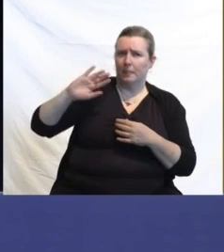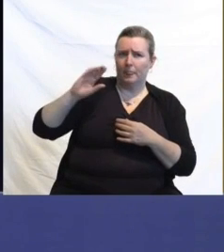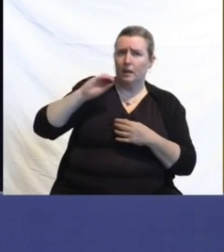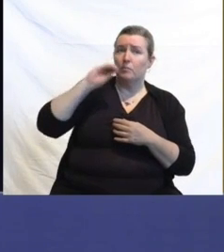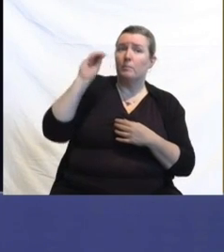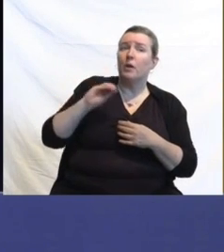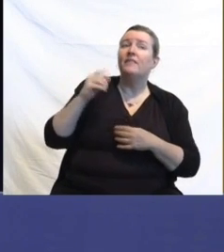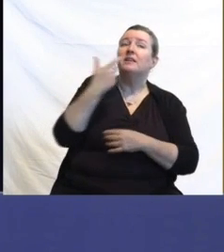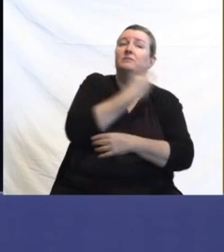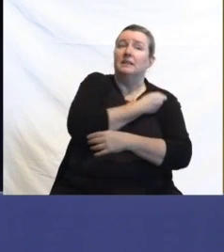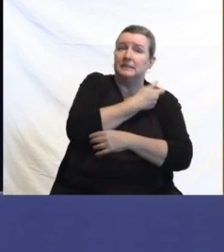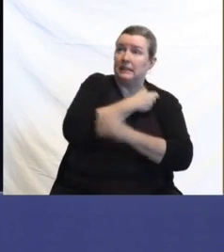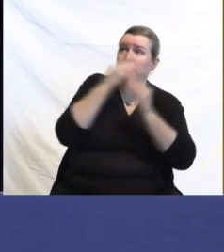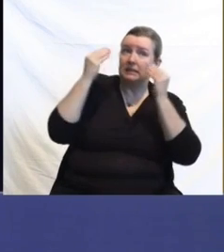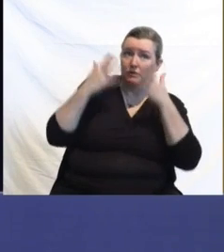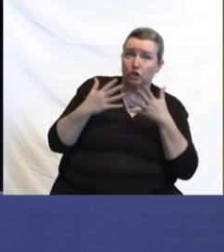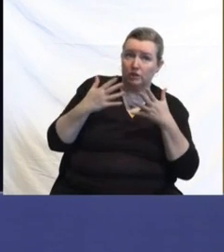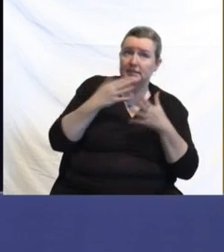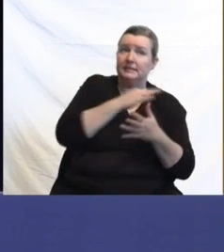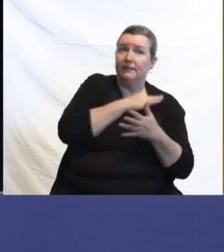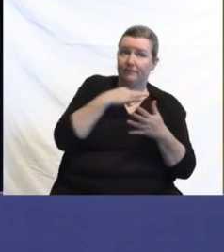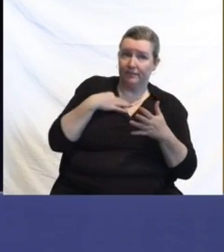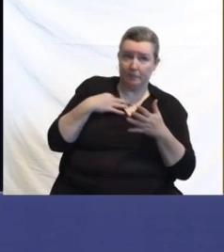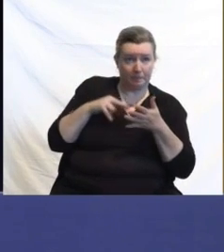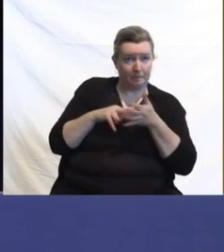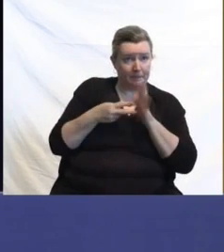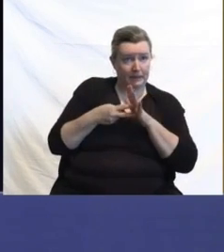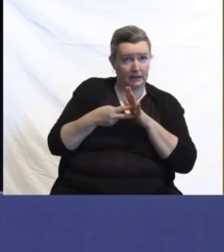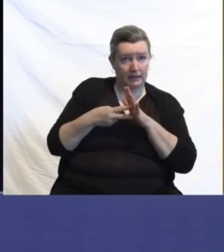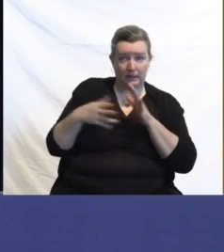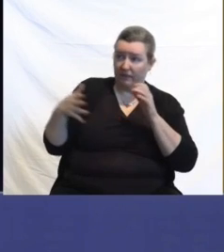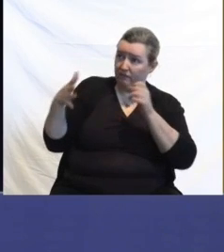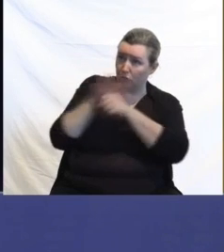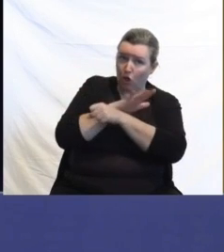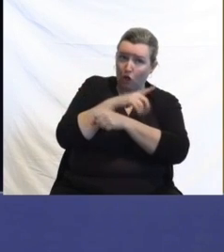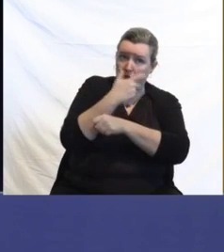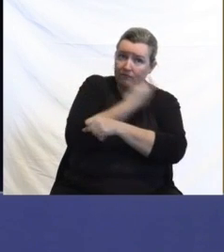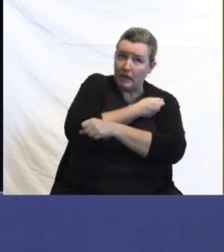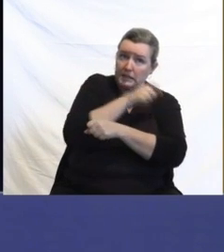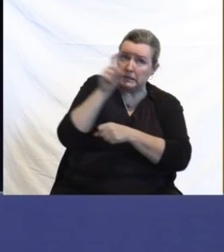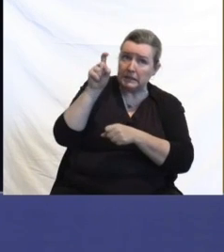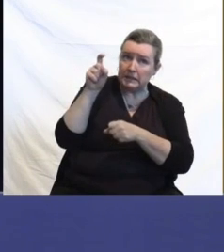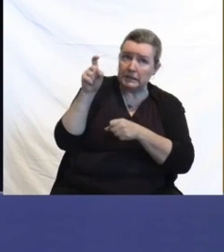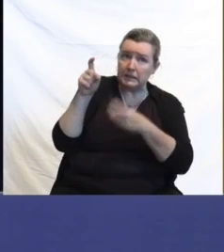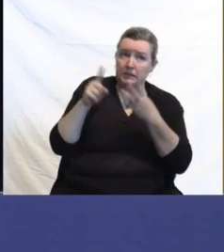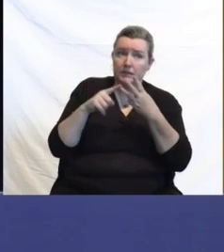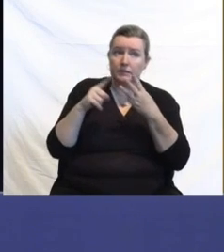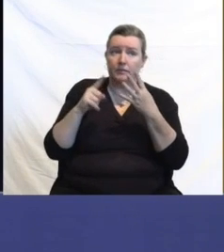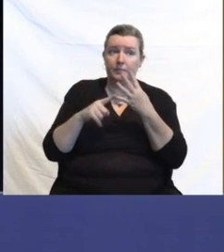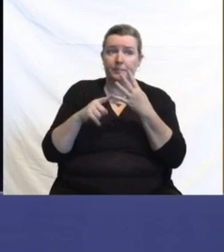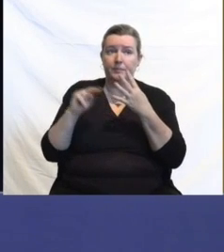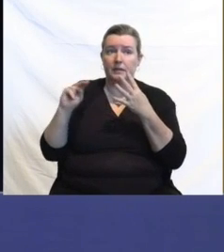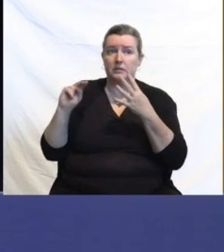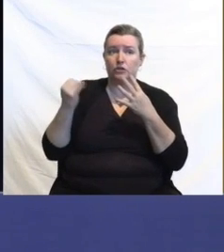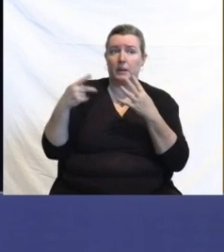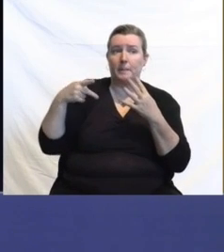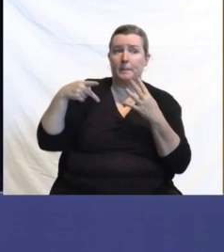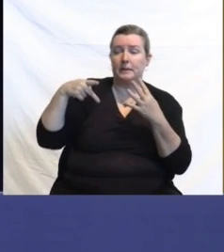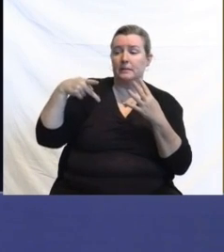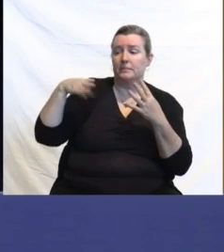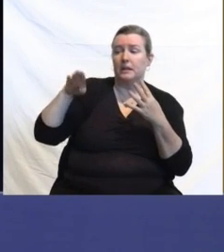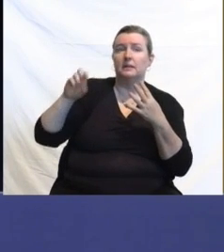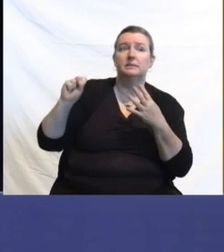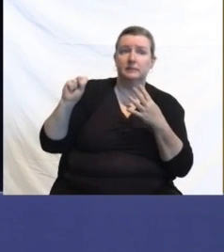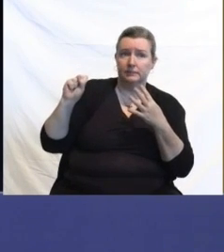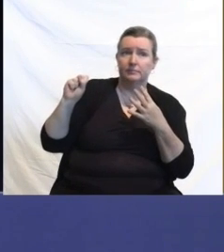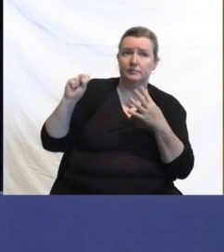and staff on the dashboard, does that mean fully vaccinated? And from NJPBS, Governor, are you considering lifting the school mask